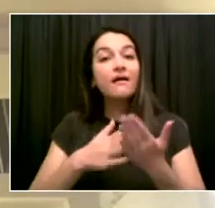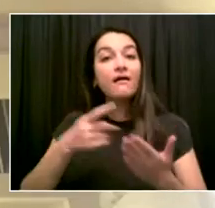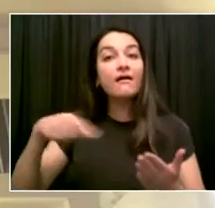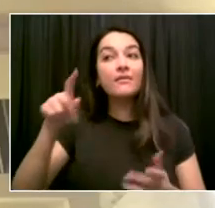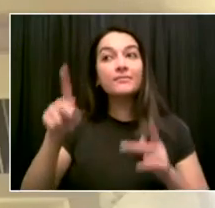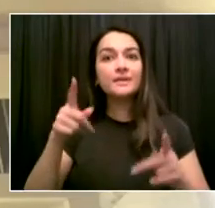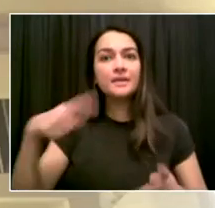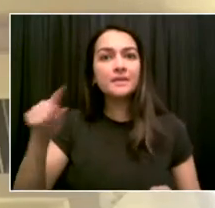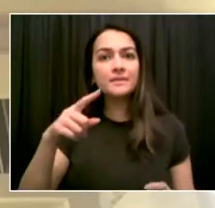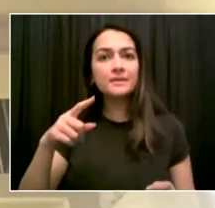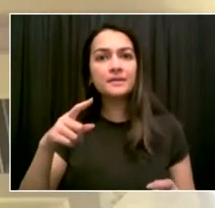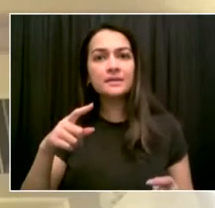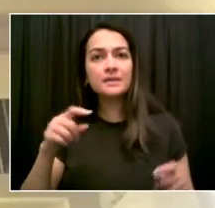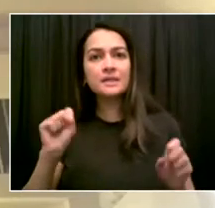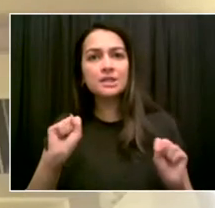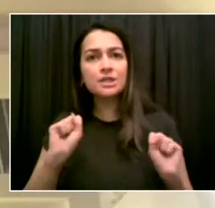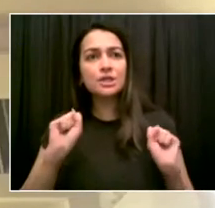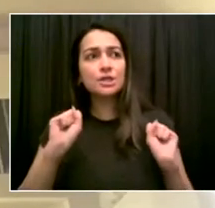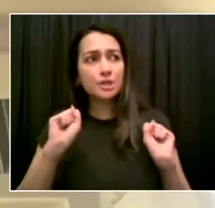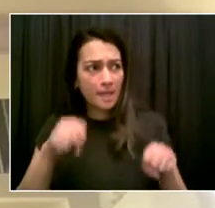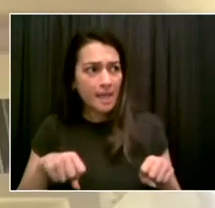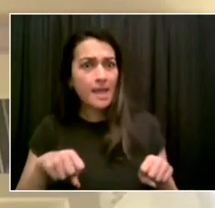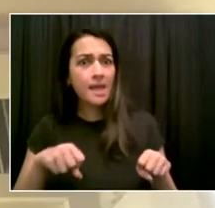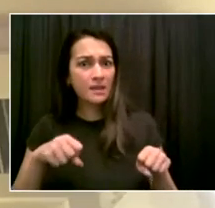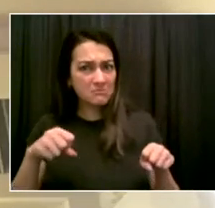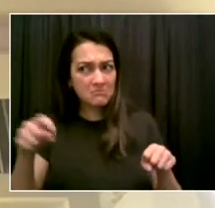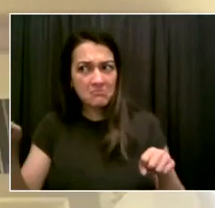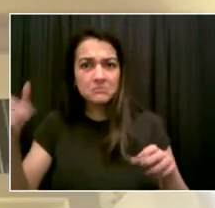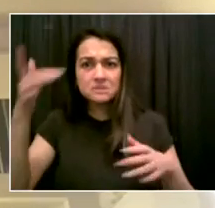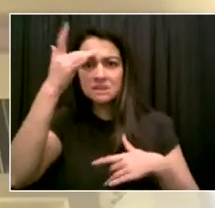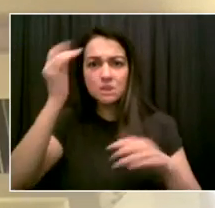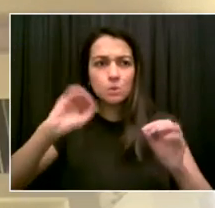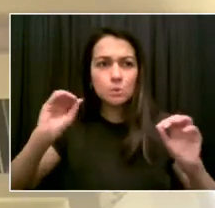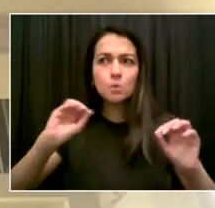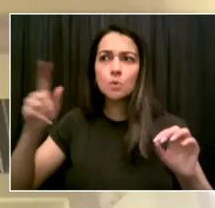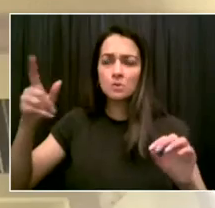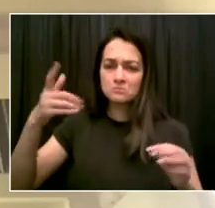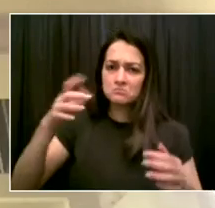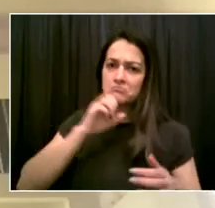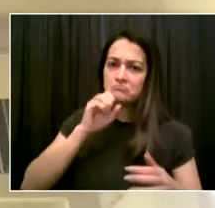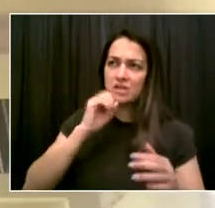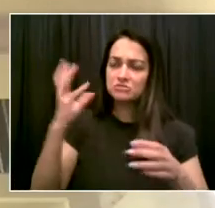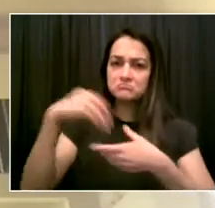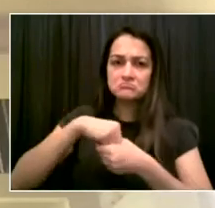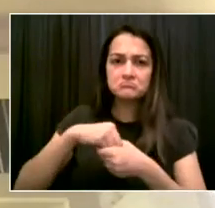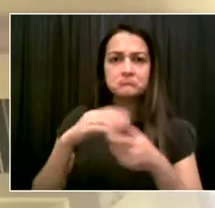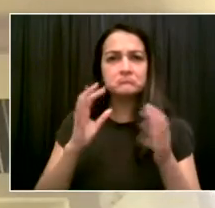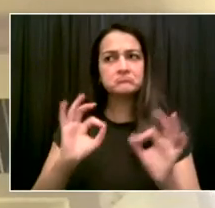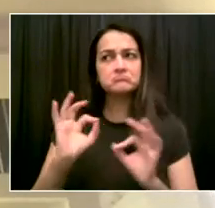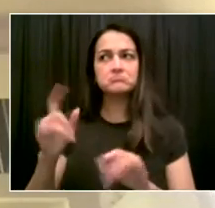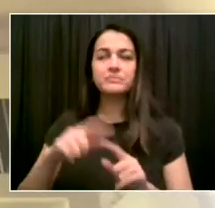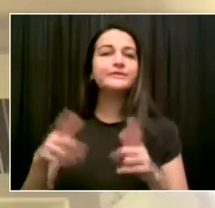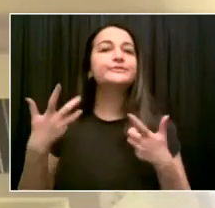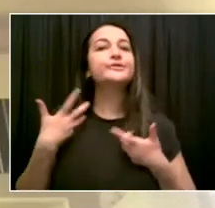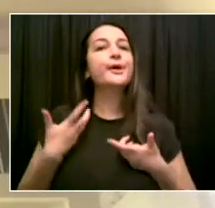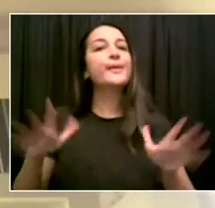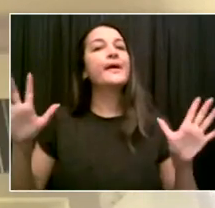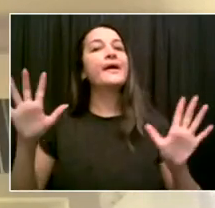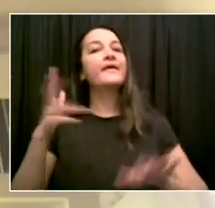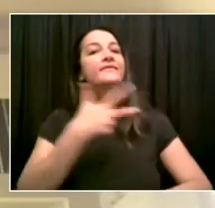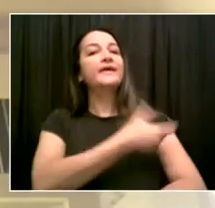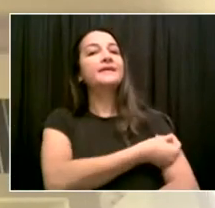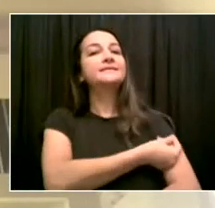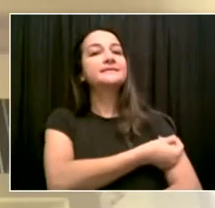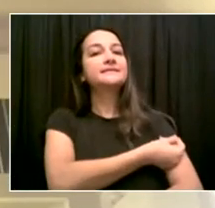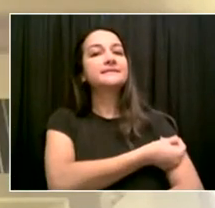who have not been vaccinated, really don't hold a strong objection. They just don't feel that it's such a high priority in their lives.